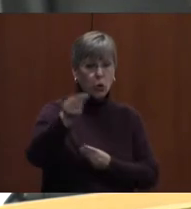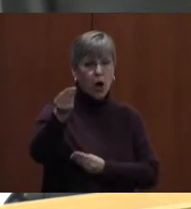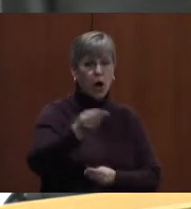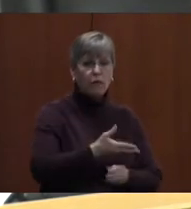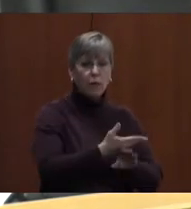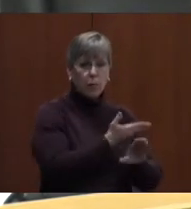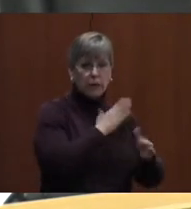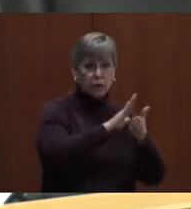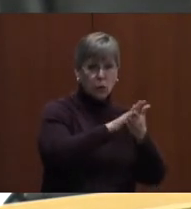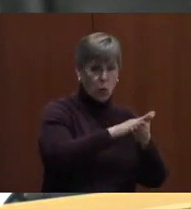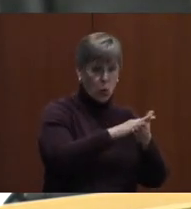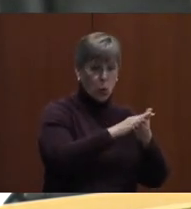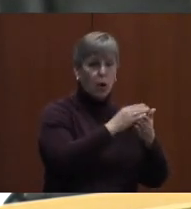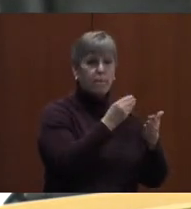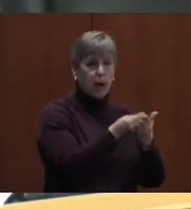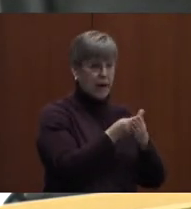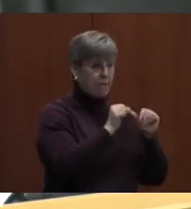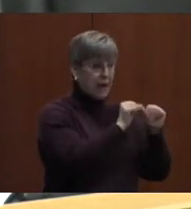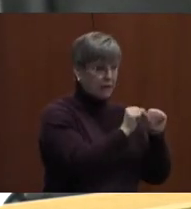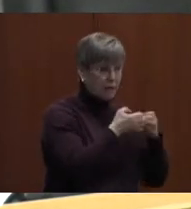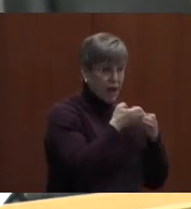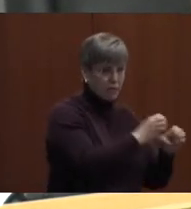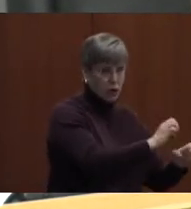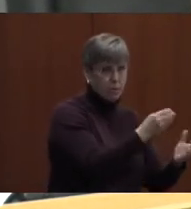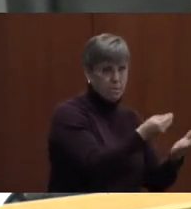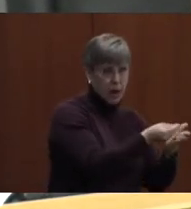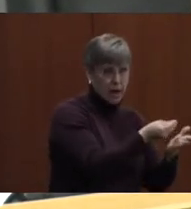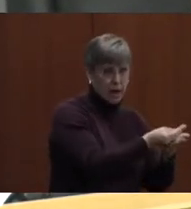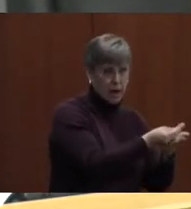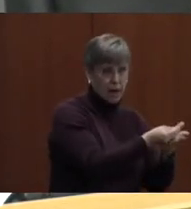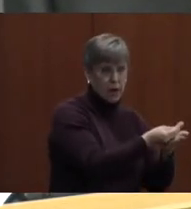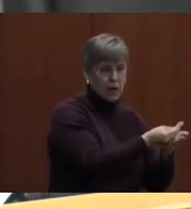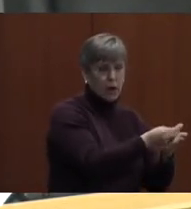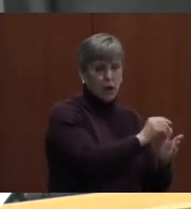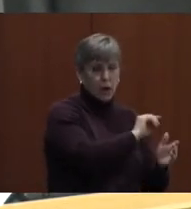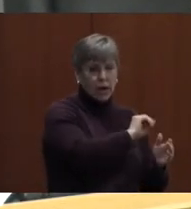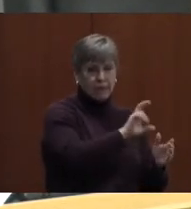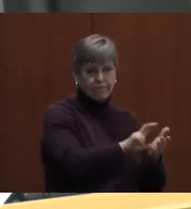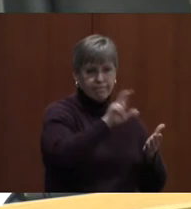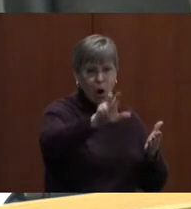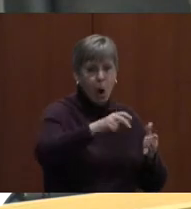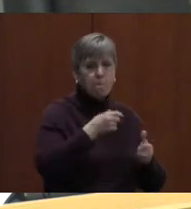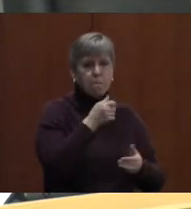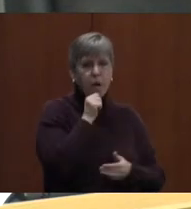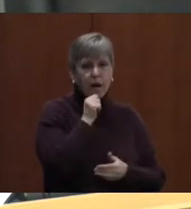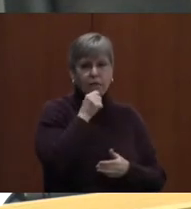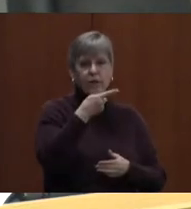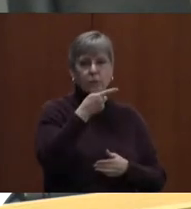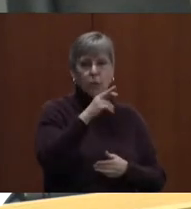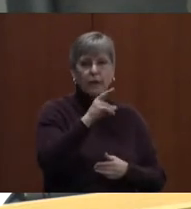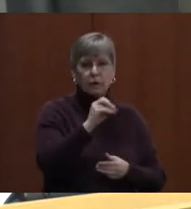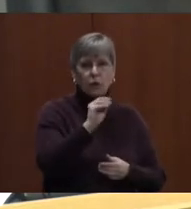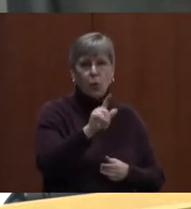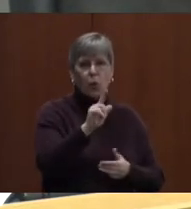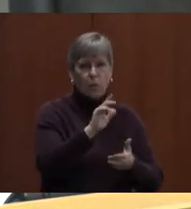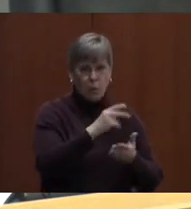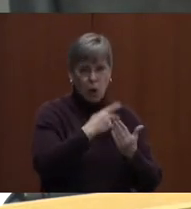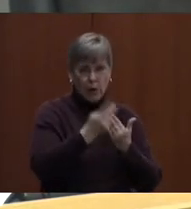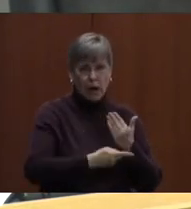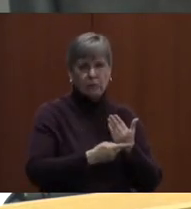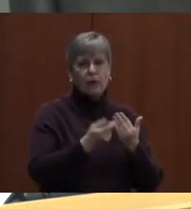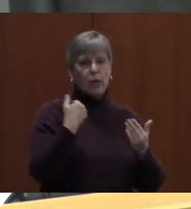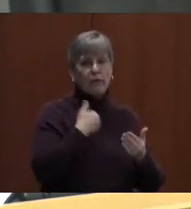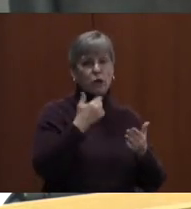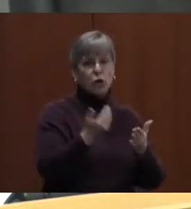money that comes out of our maintenance of effort money that's got to go to a private preschool program. It's part of Kerwin and a new initiative this year,